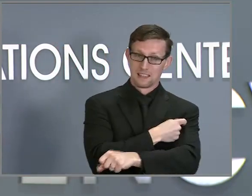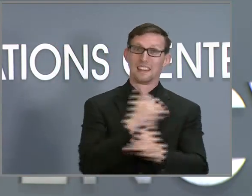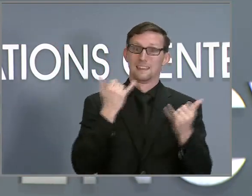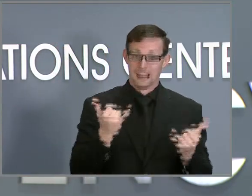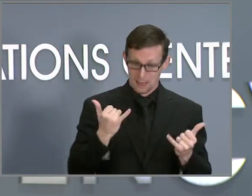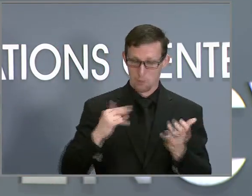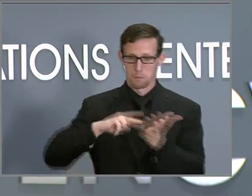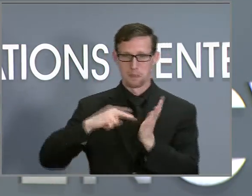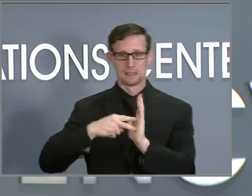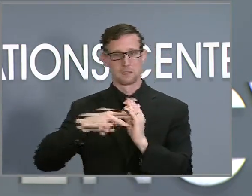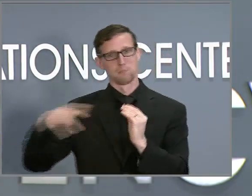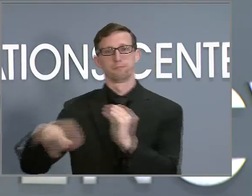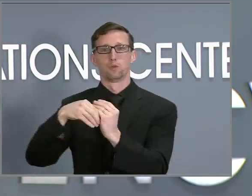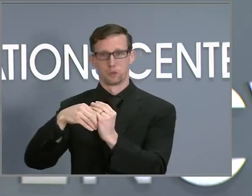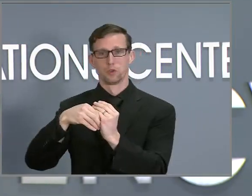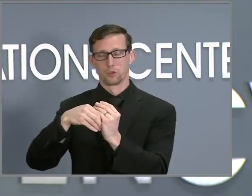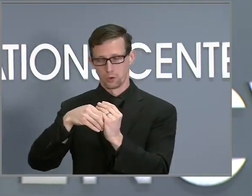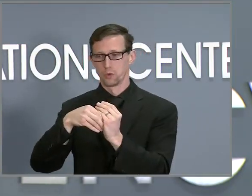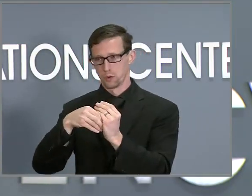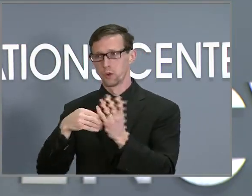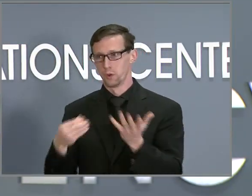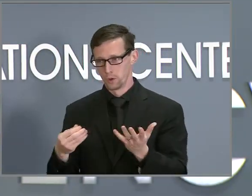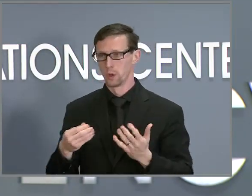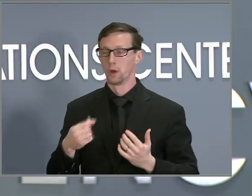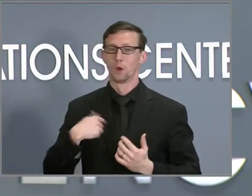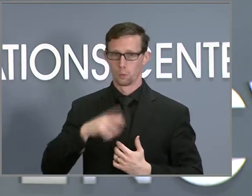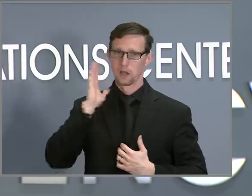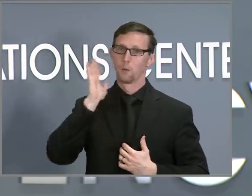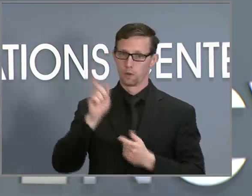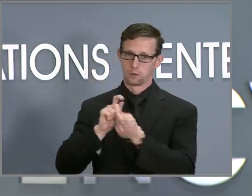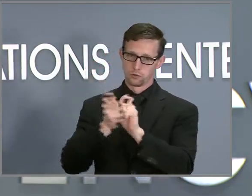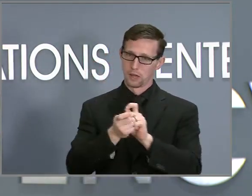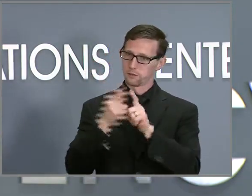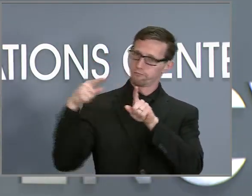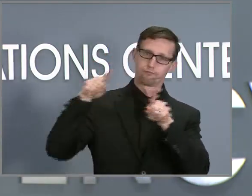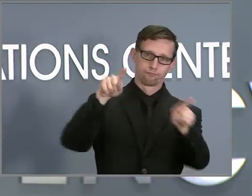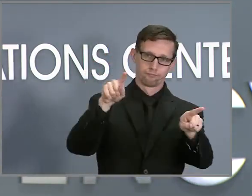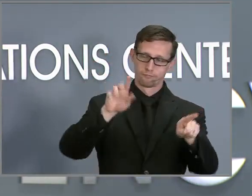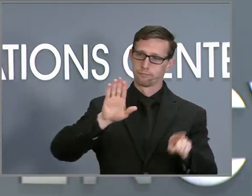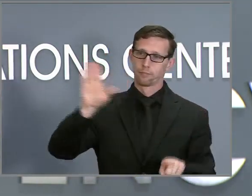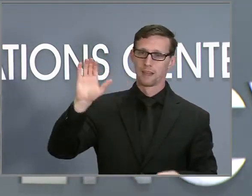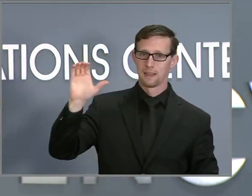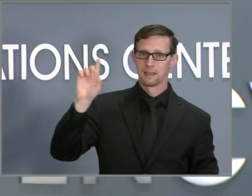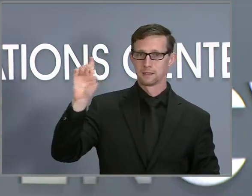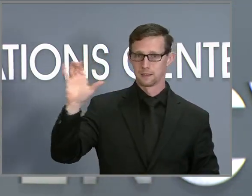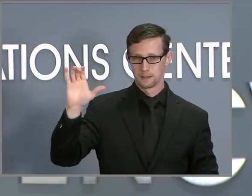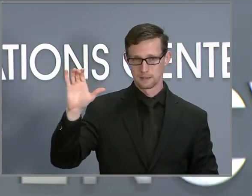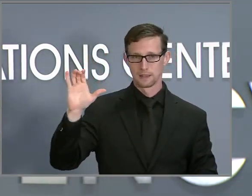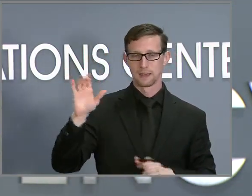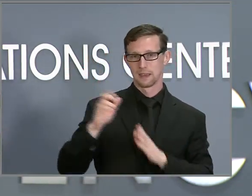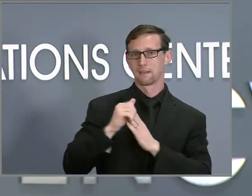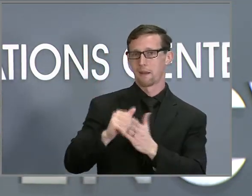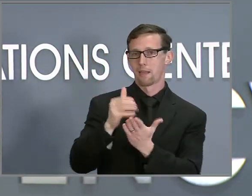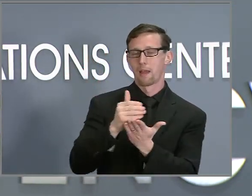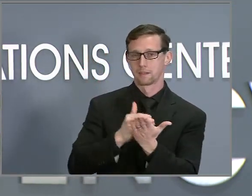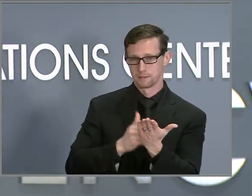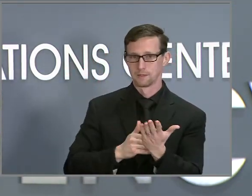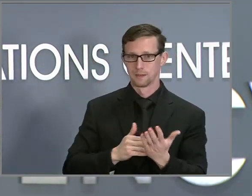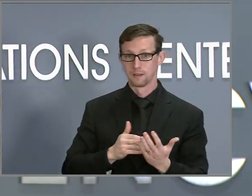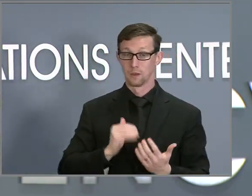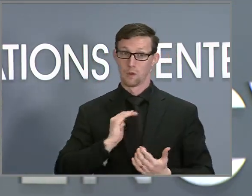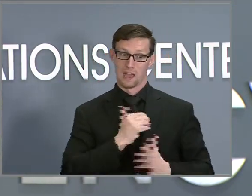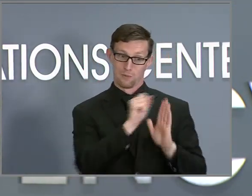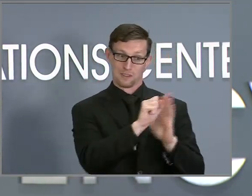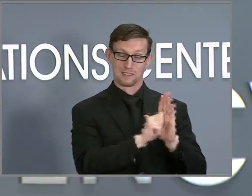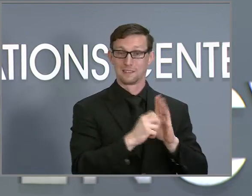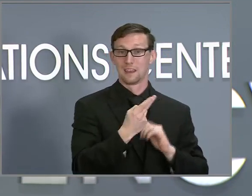boosters in their definition of up to date, this executive order authorizes our state human